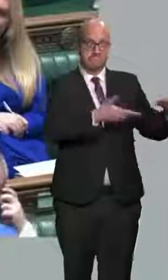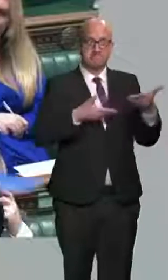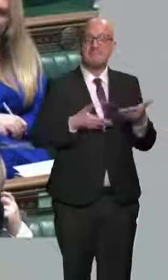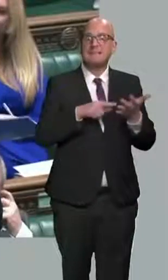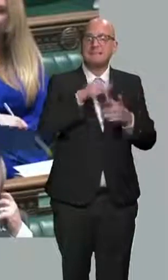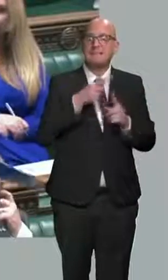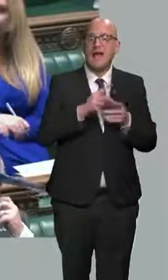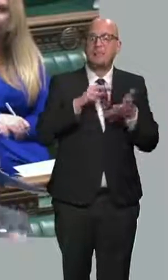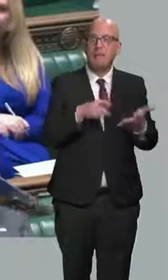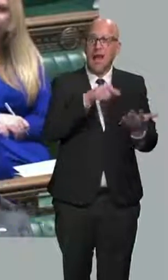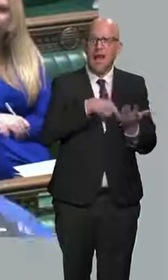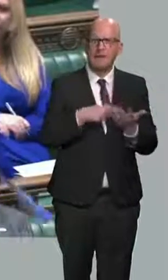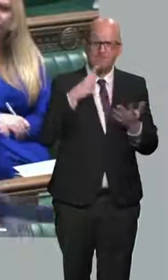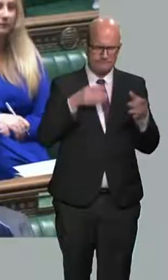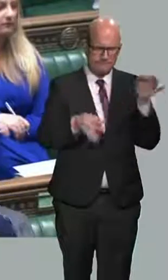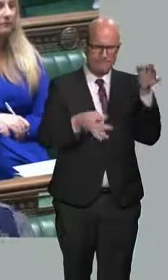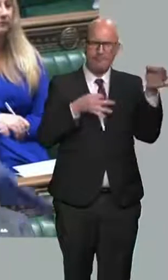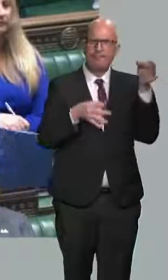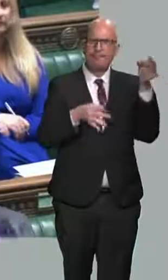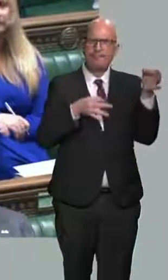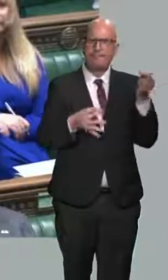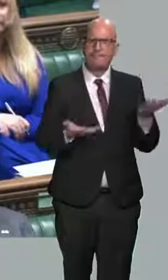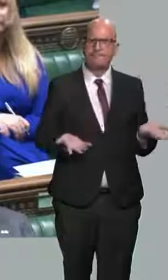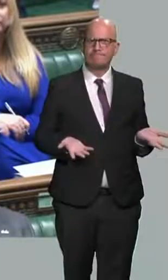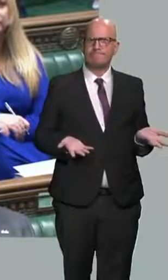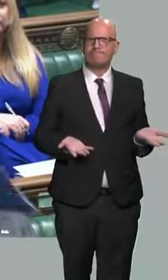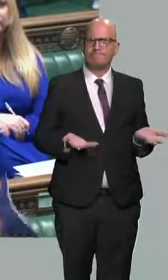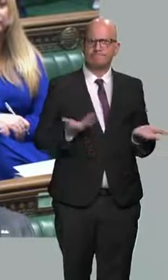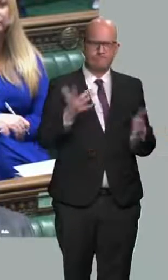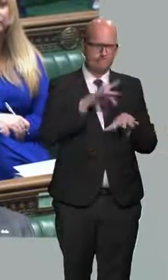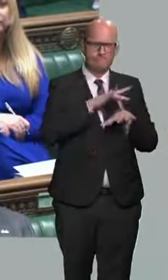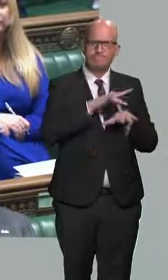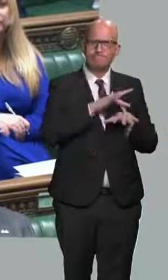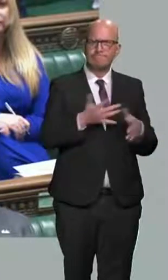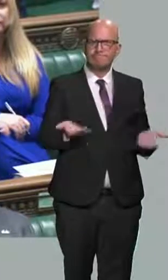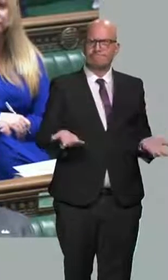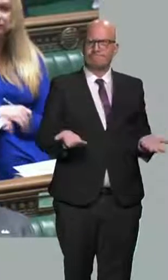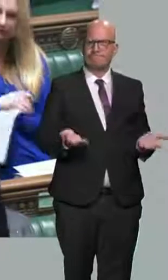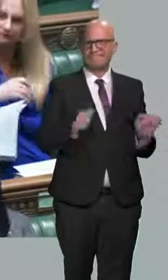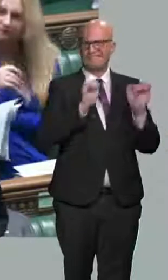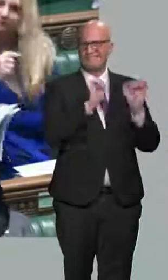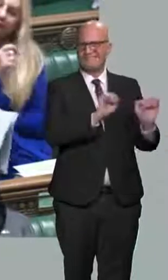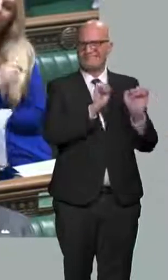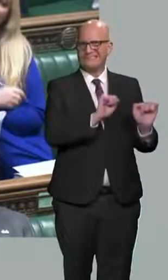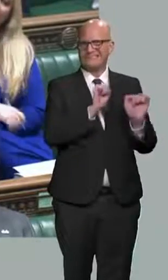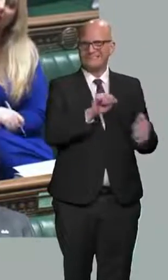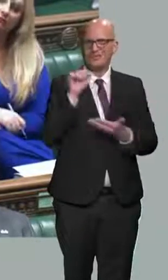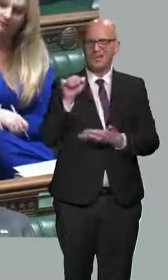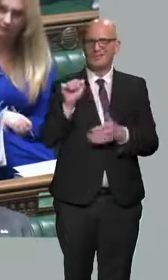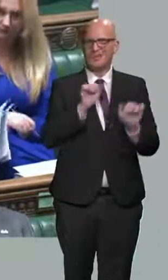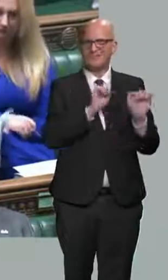Chancellor announced is very thin, it is lightweight and it is superficial, and it is exactly what we have come to expect from this Chancellor.